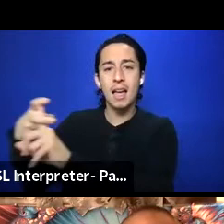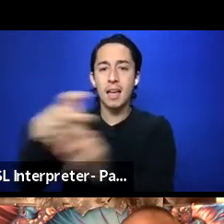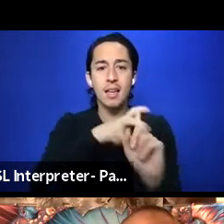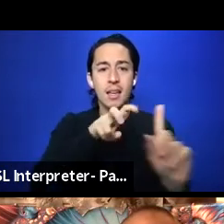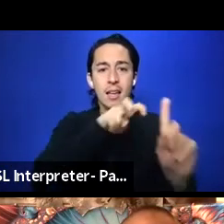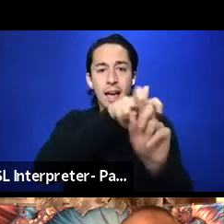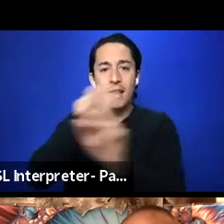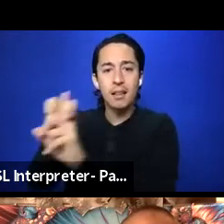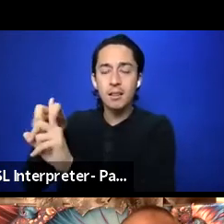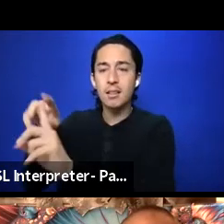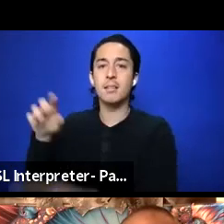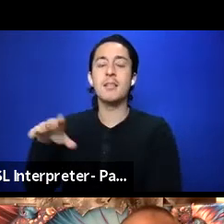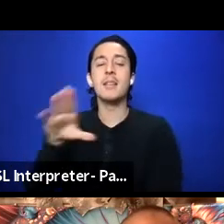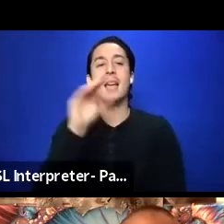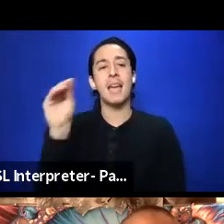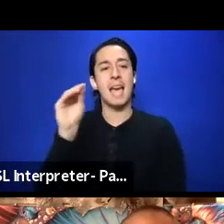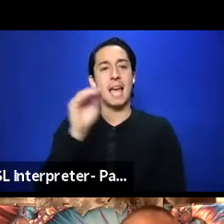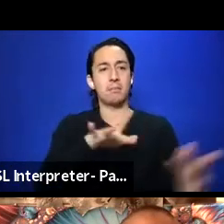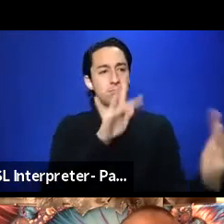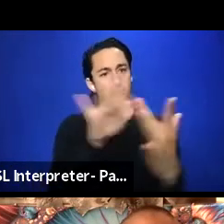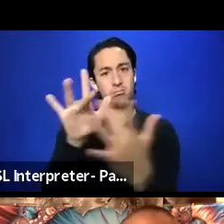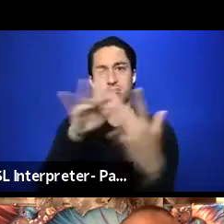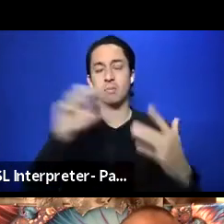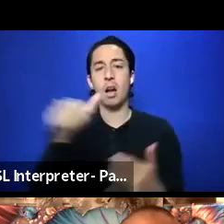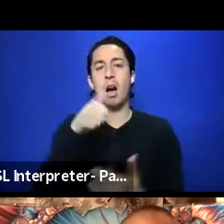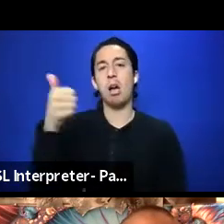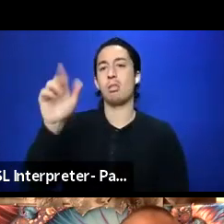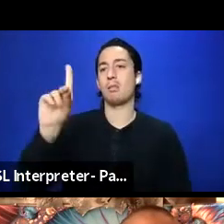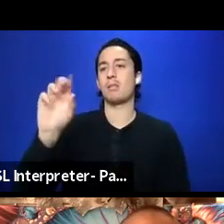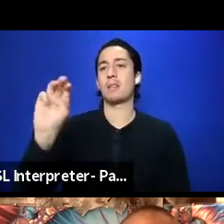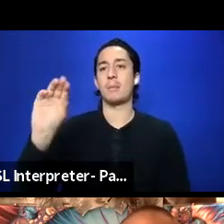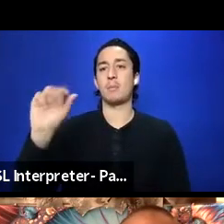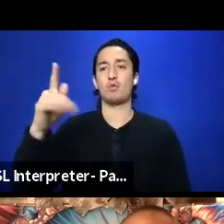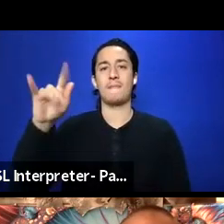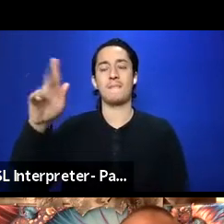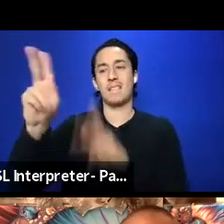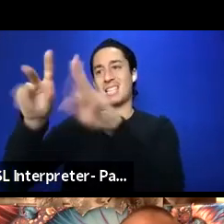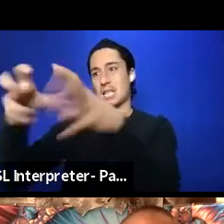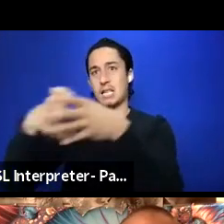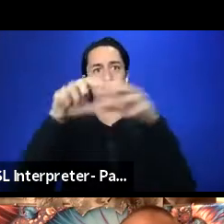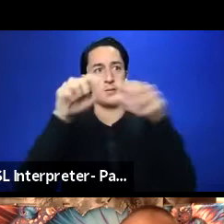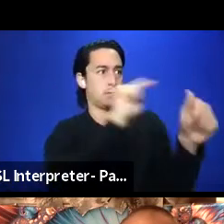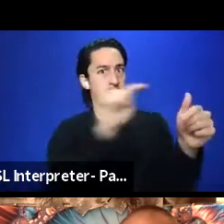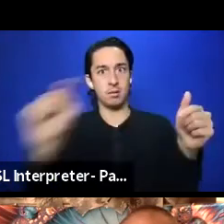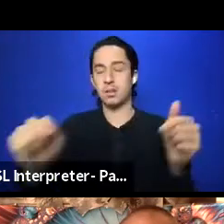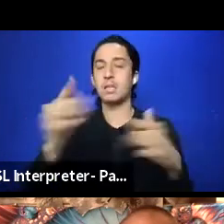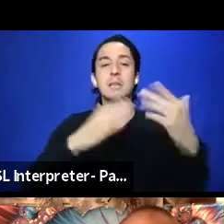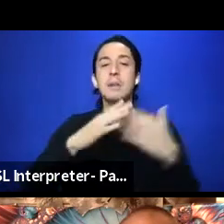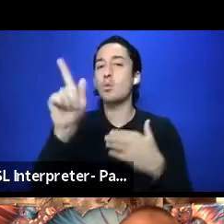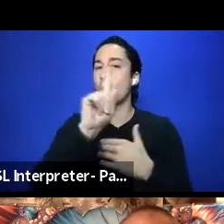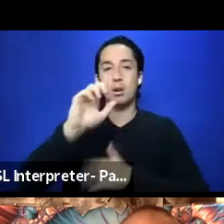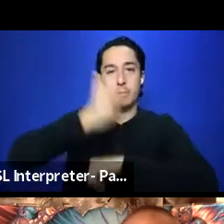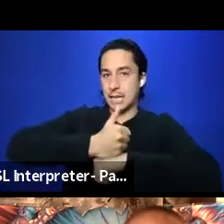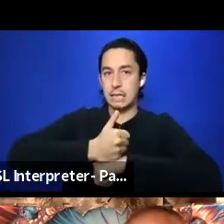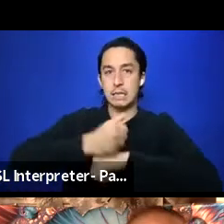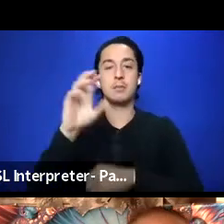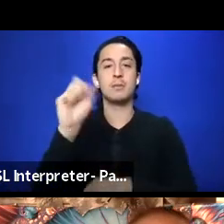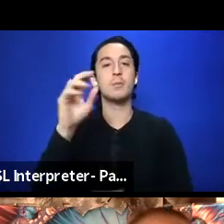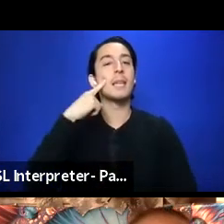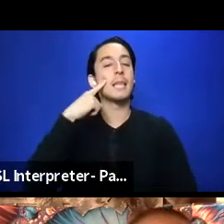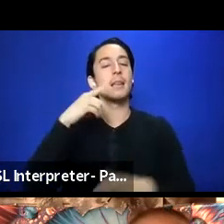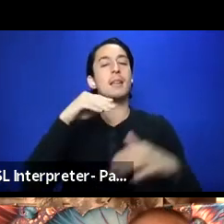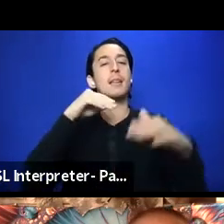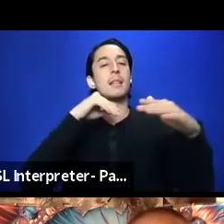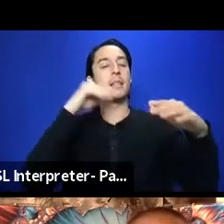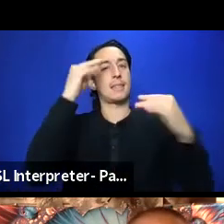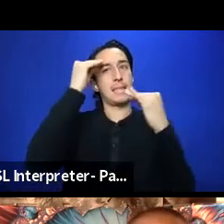you know, being able to reach other demographics in terms of your audience, no matter where you're based. So I think accessibility, thinking